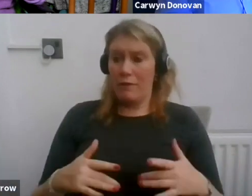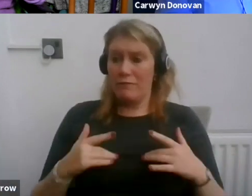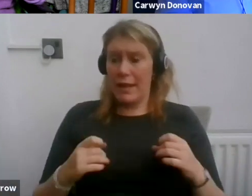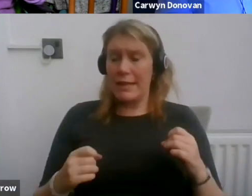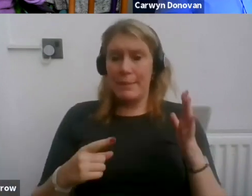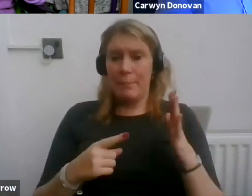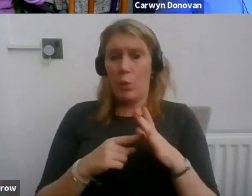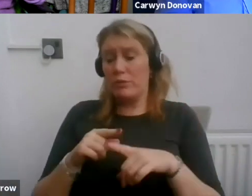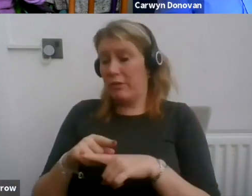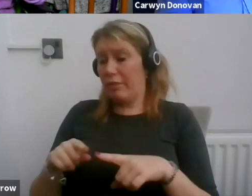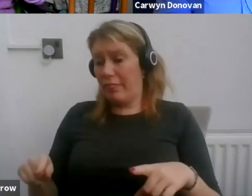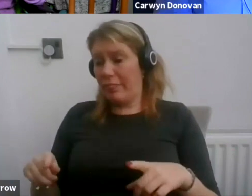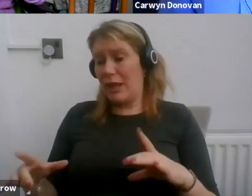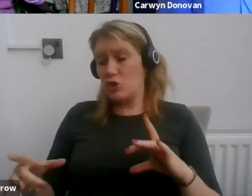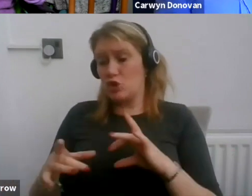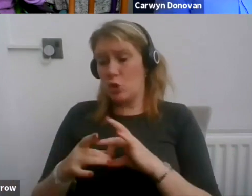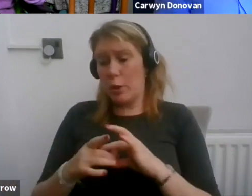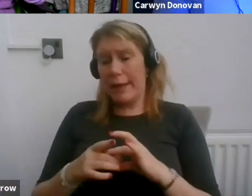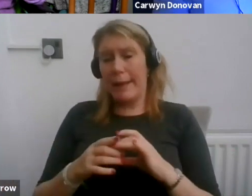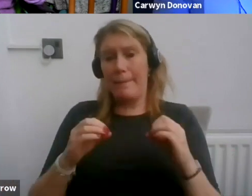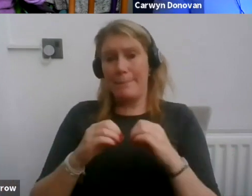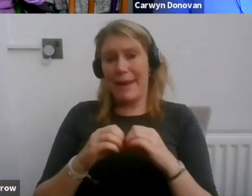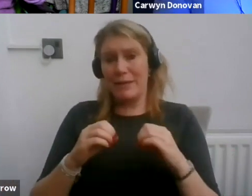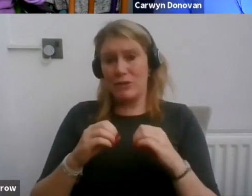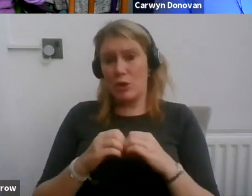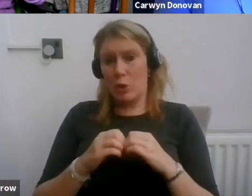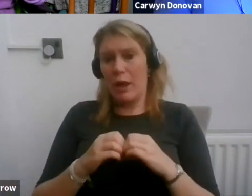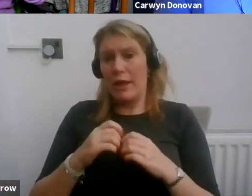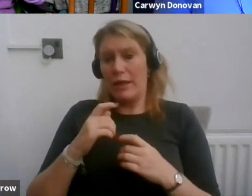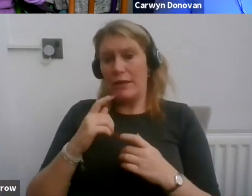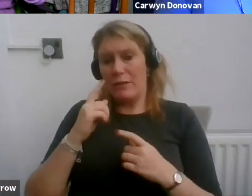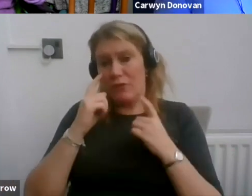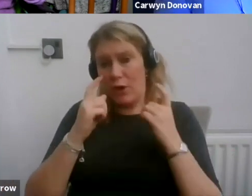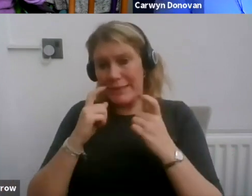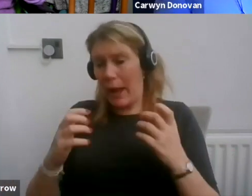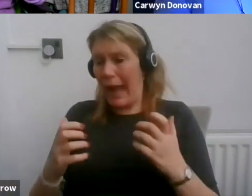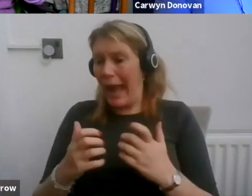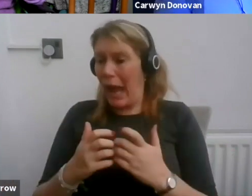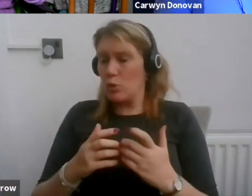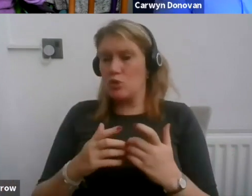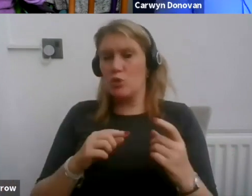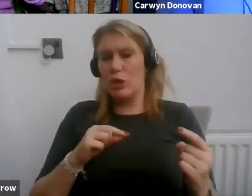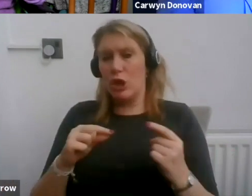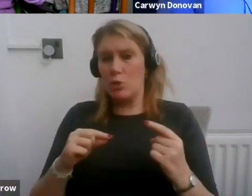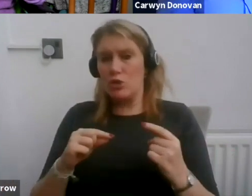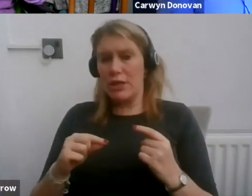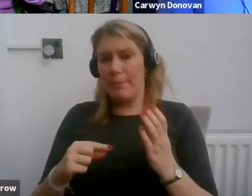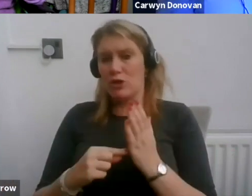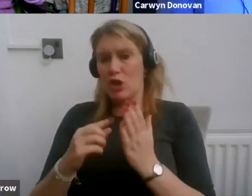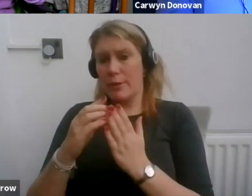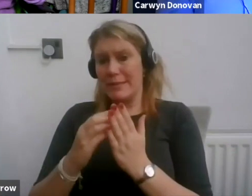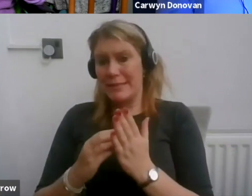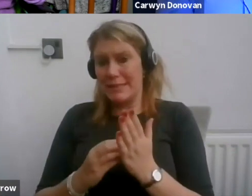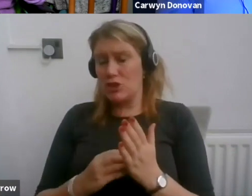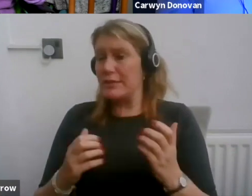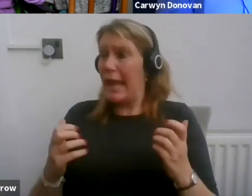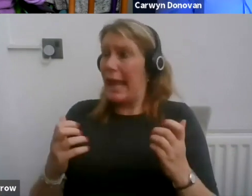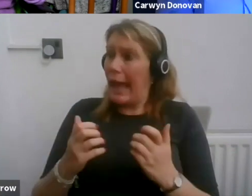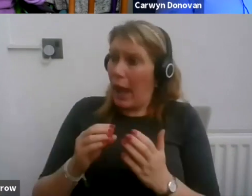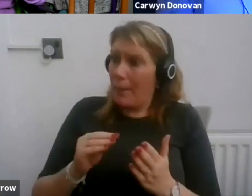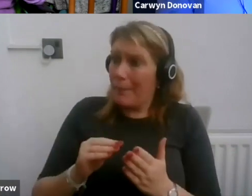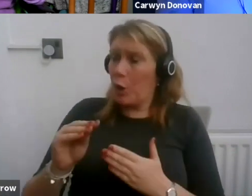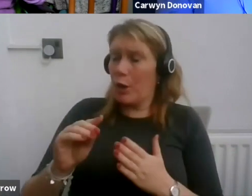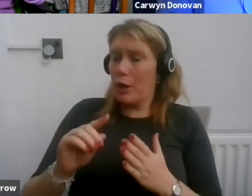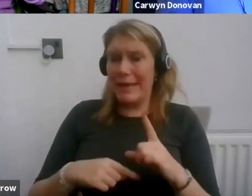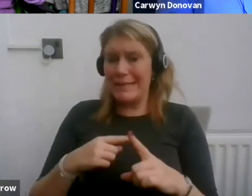find out how do I go about negotiating my terms and conditions? How am I going to pay tax? Is